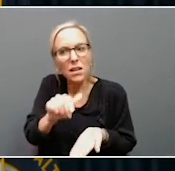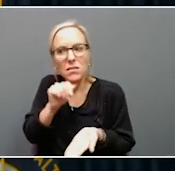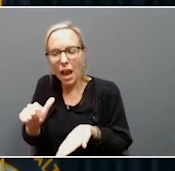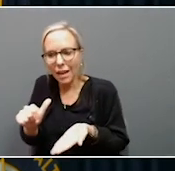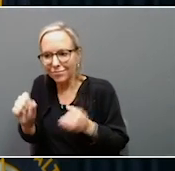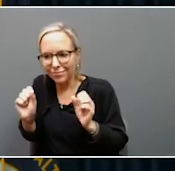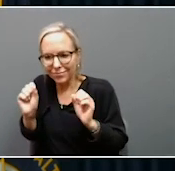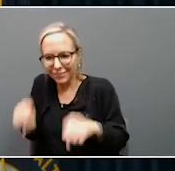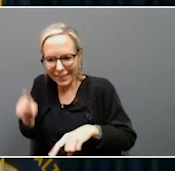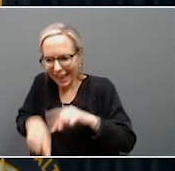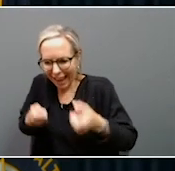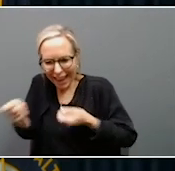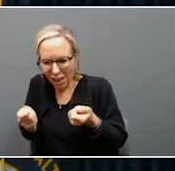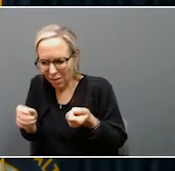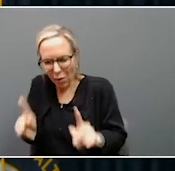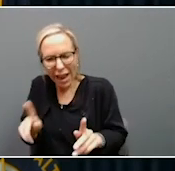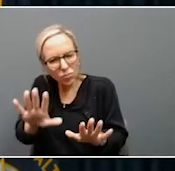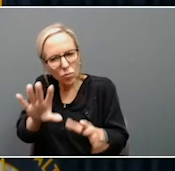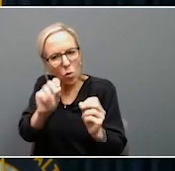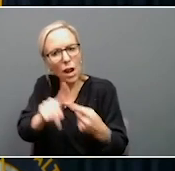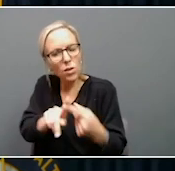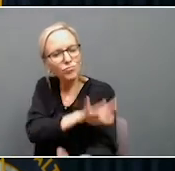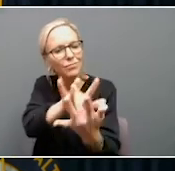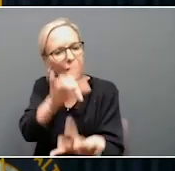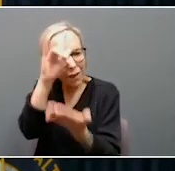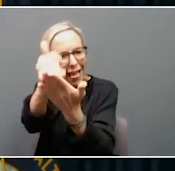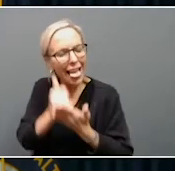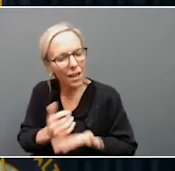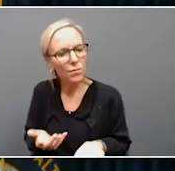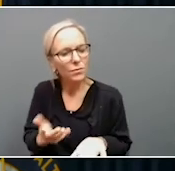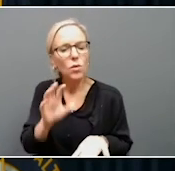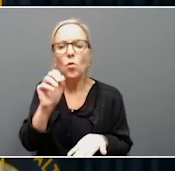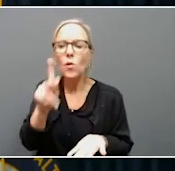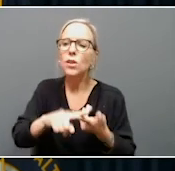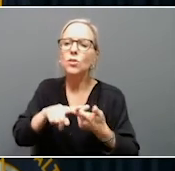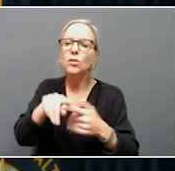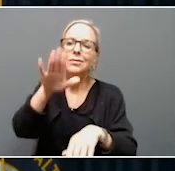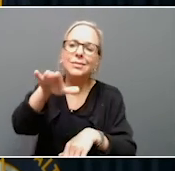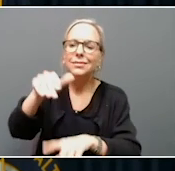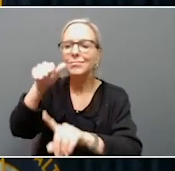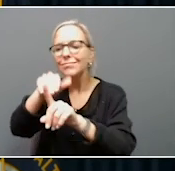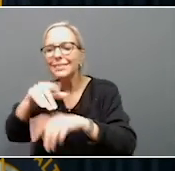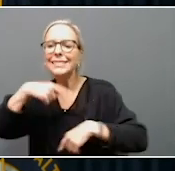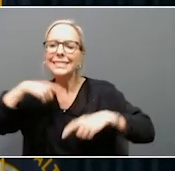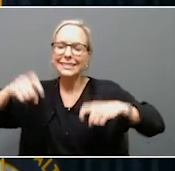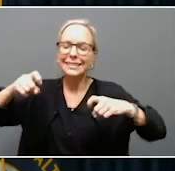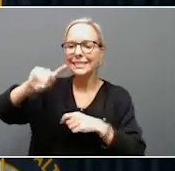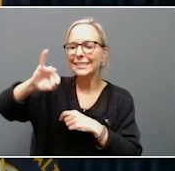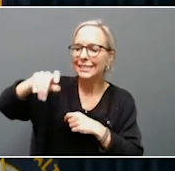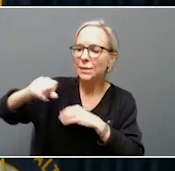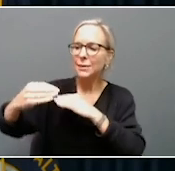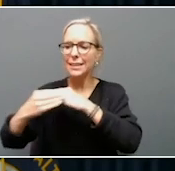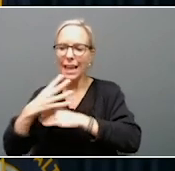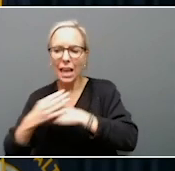okay to reach out for help. It's okay to get tips or counseling to help you get through the hard times. People